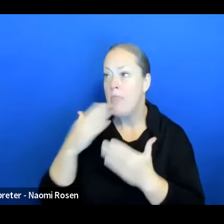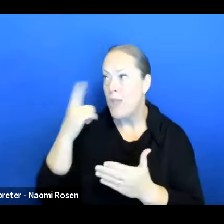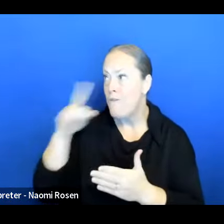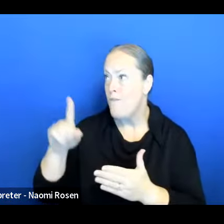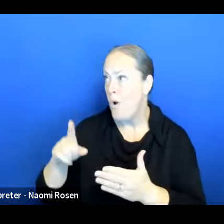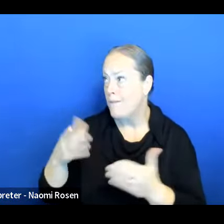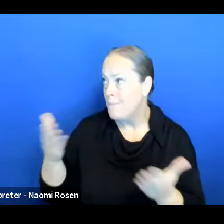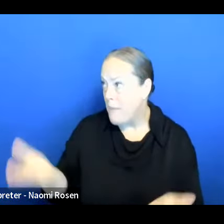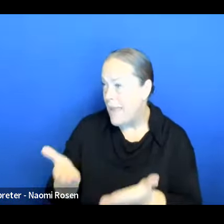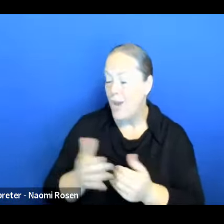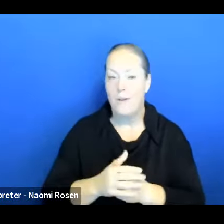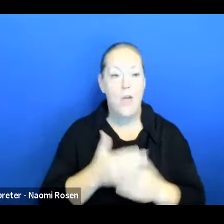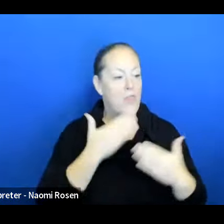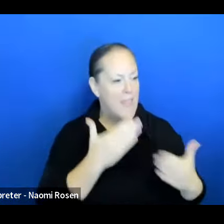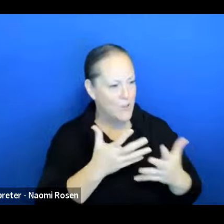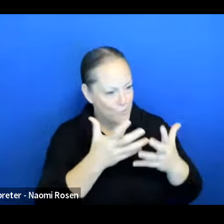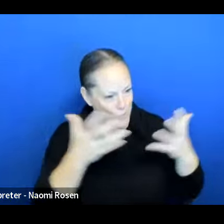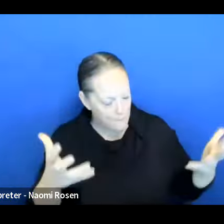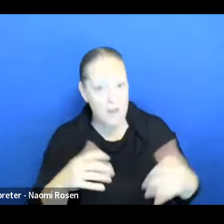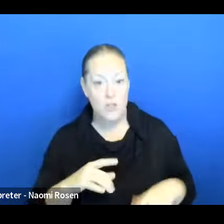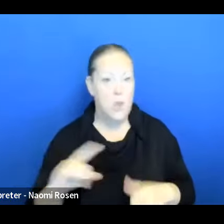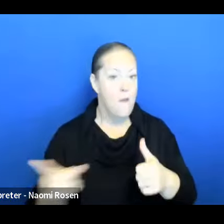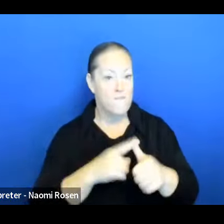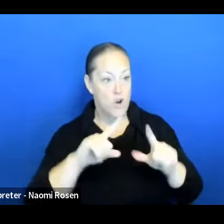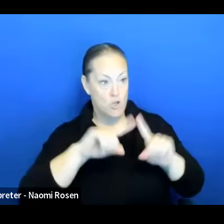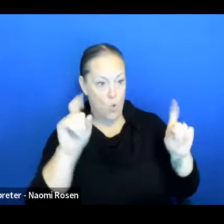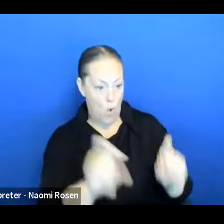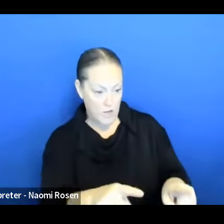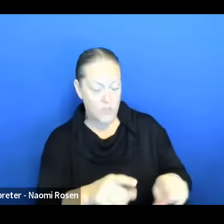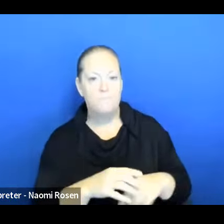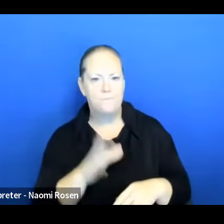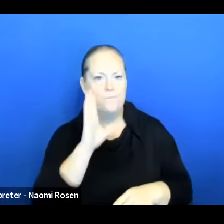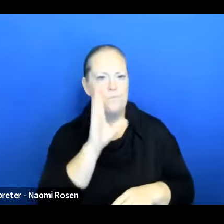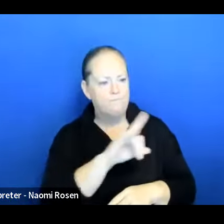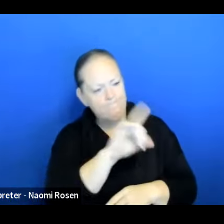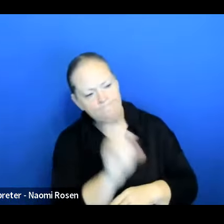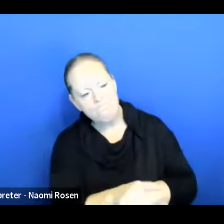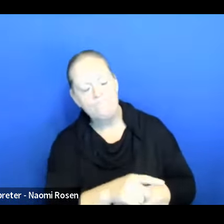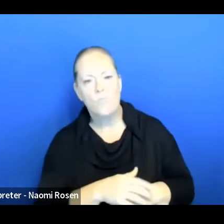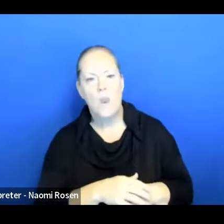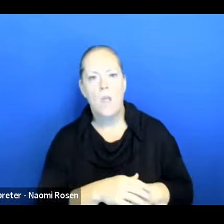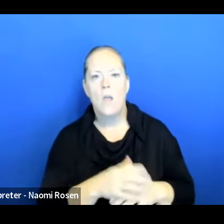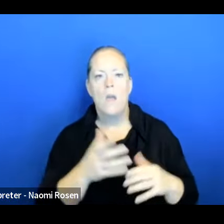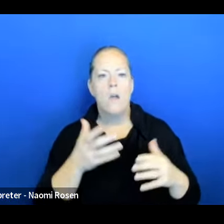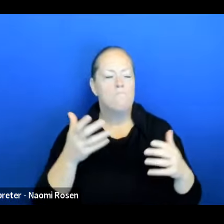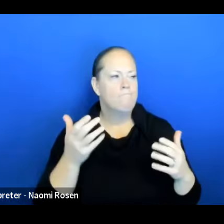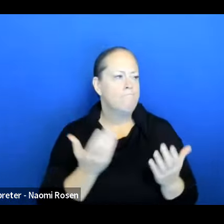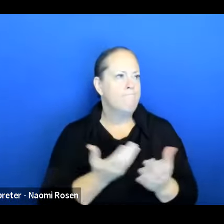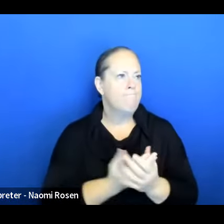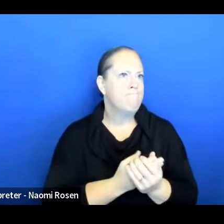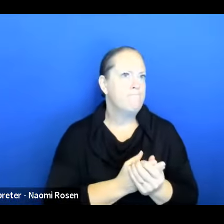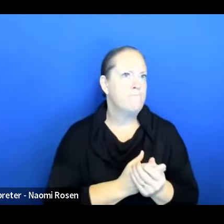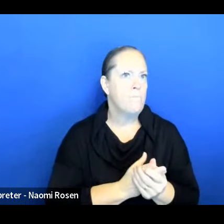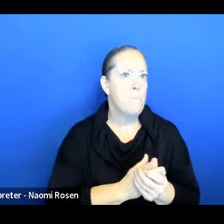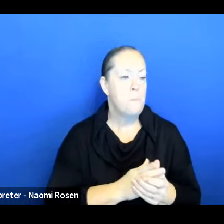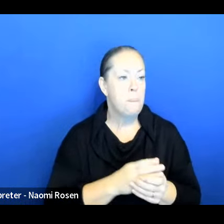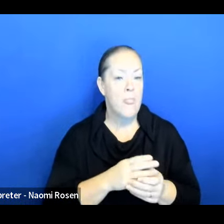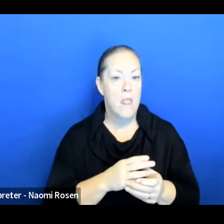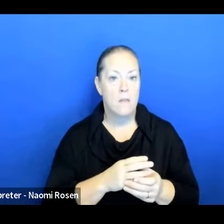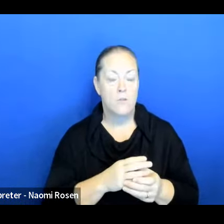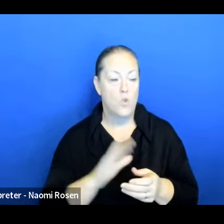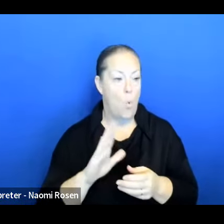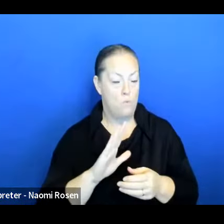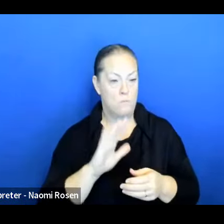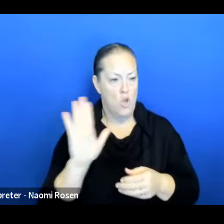you so much. And so for our first question, panelists, I'll ask each of you, what stands out to you from the